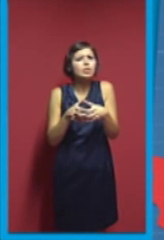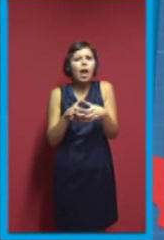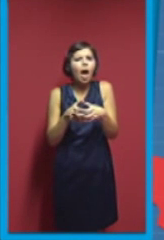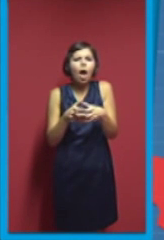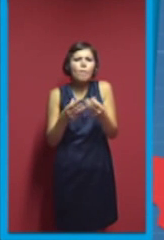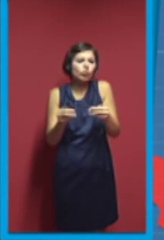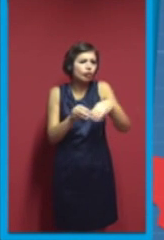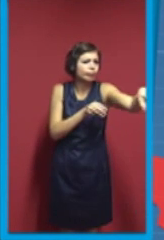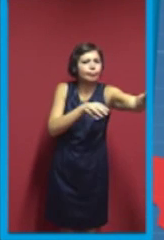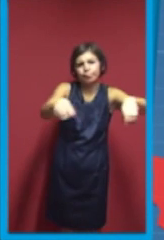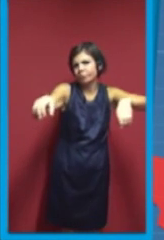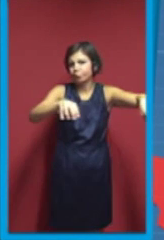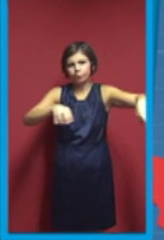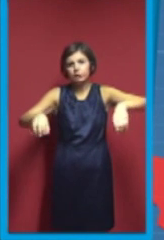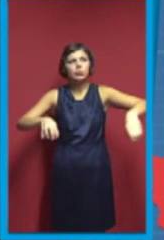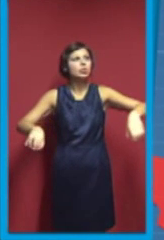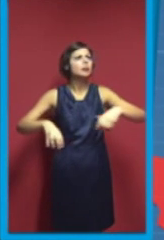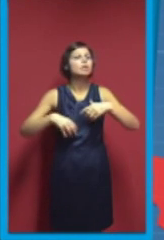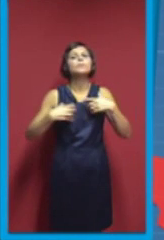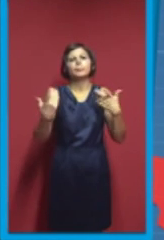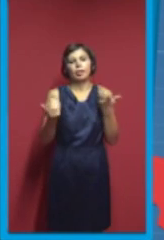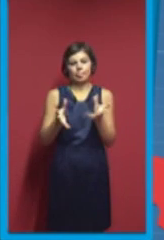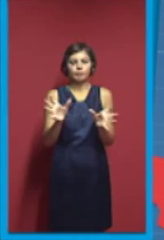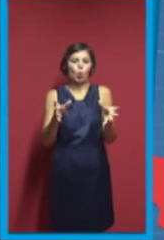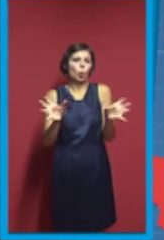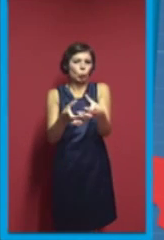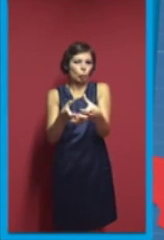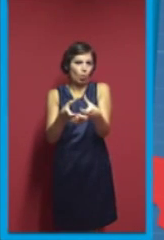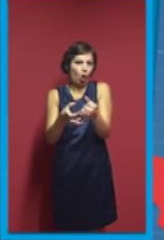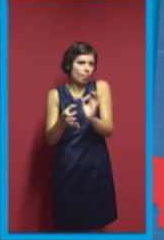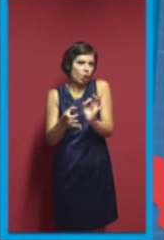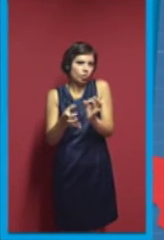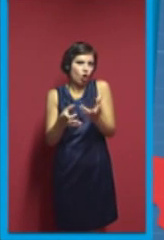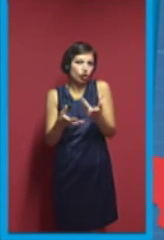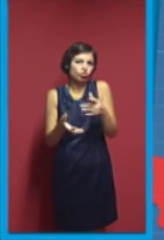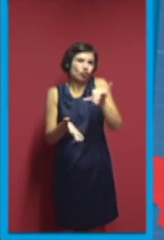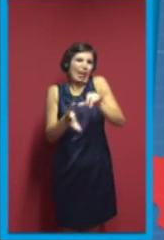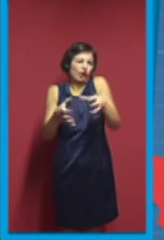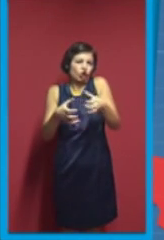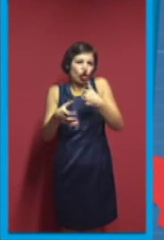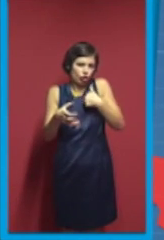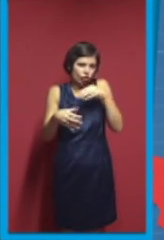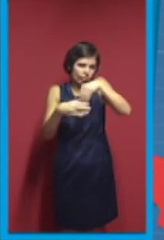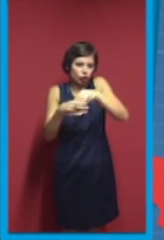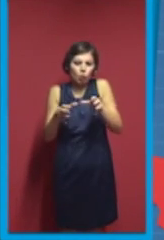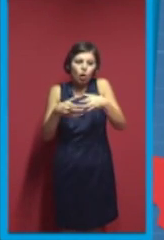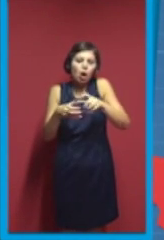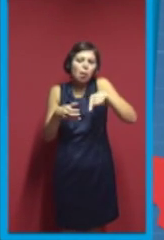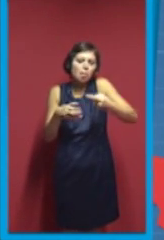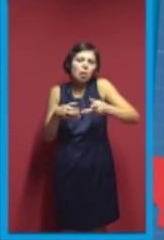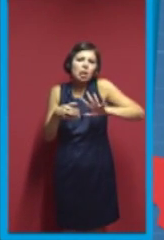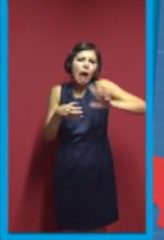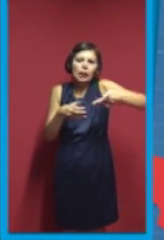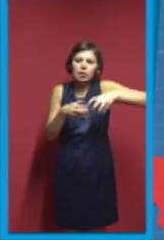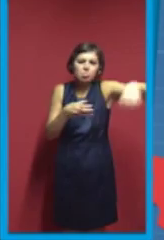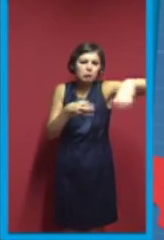which I'm one of them. And there's everyone else. But, I mean, I'm